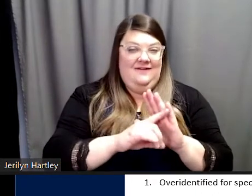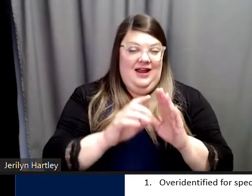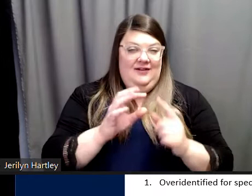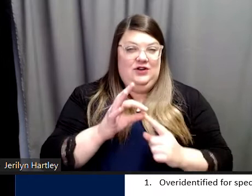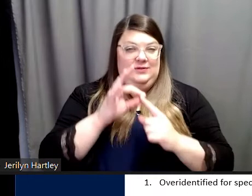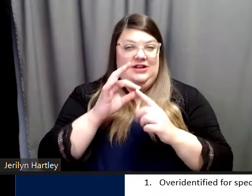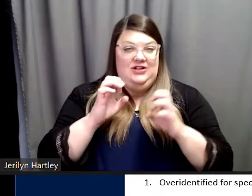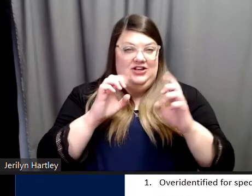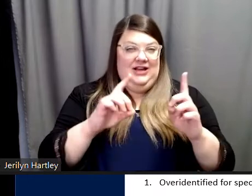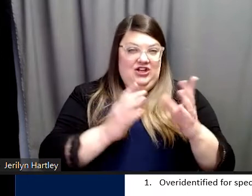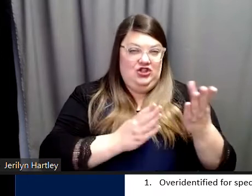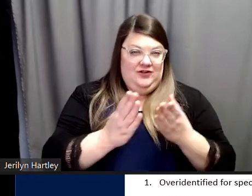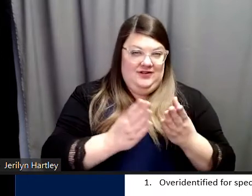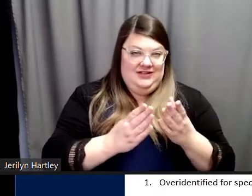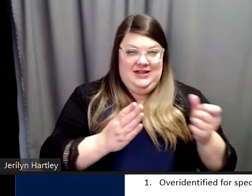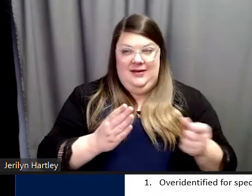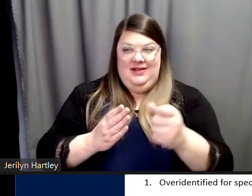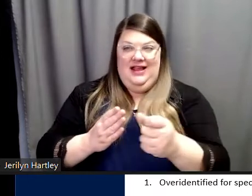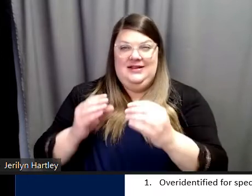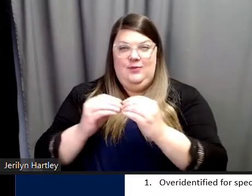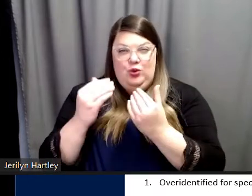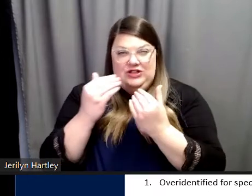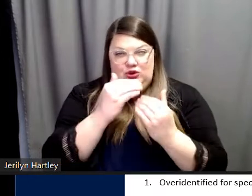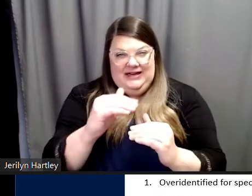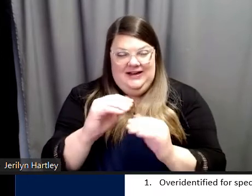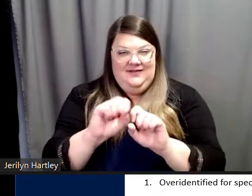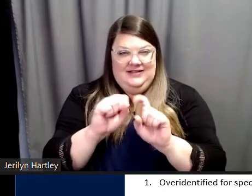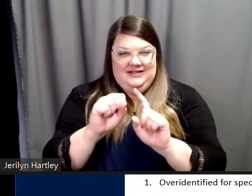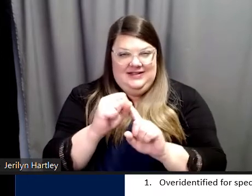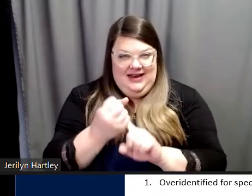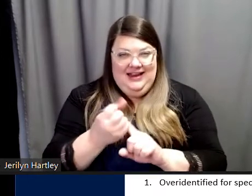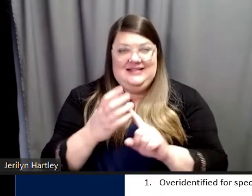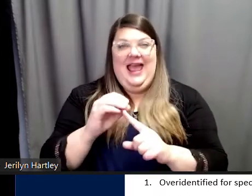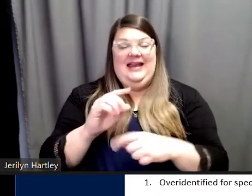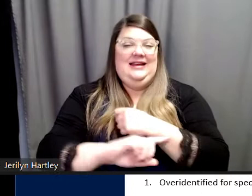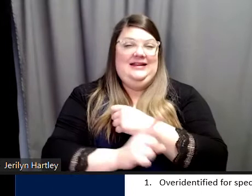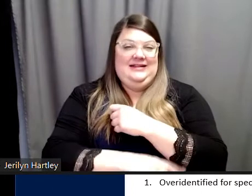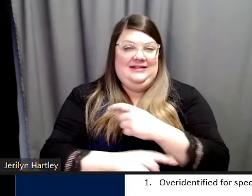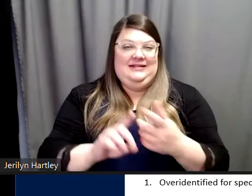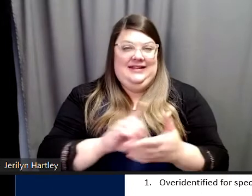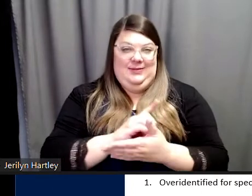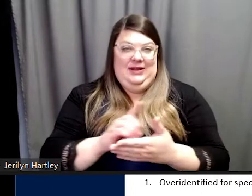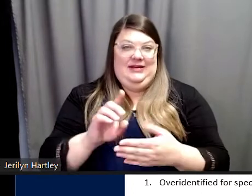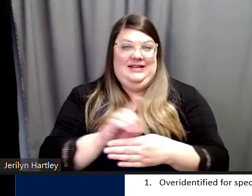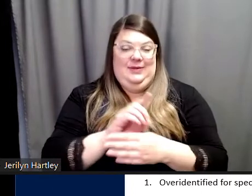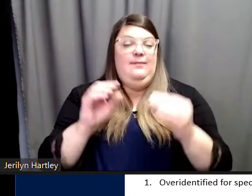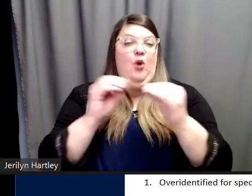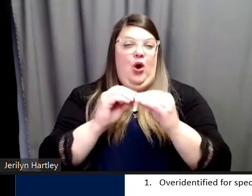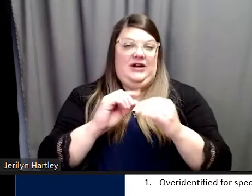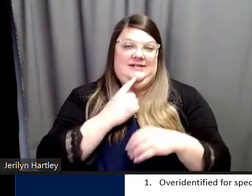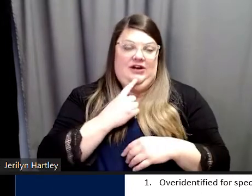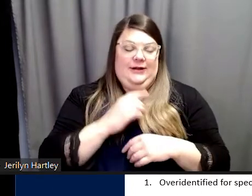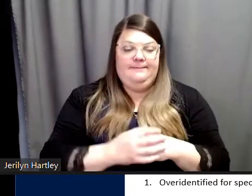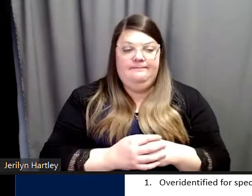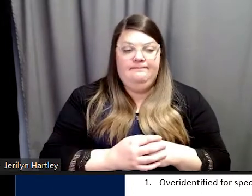services placed in more restrictive settings and disciplined more severely. So when I was first looking at